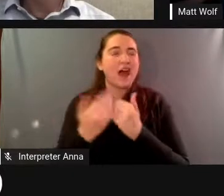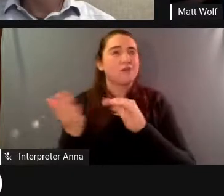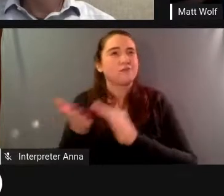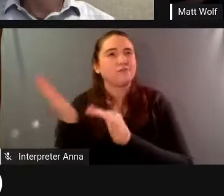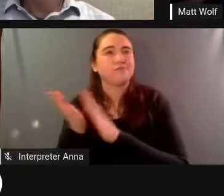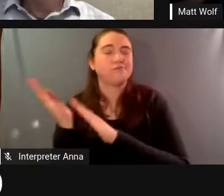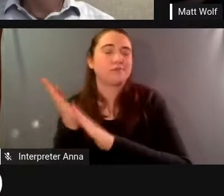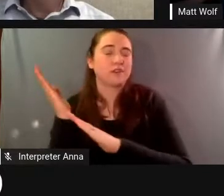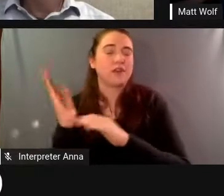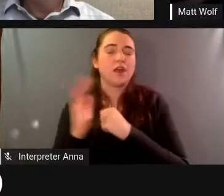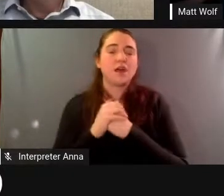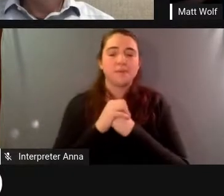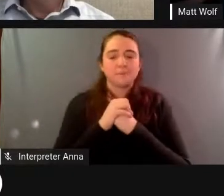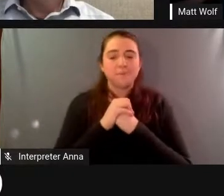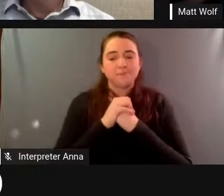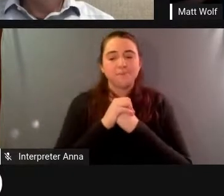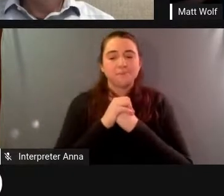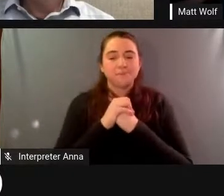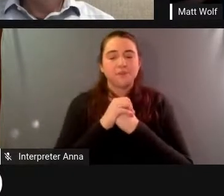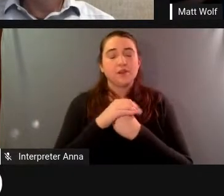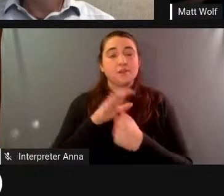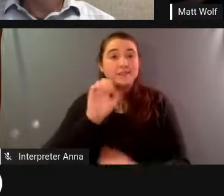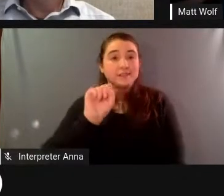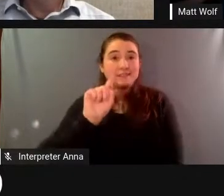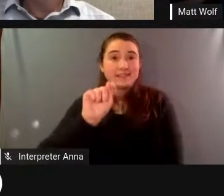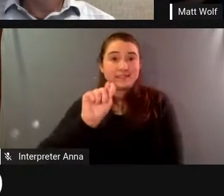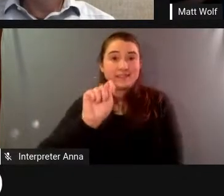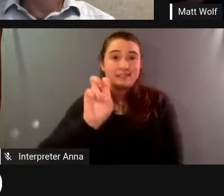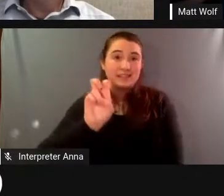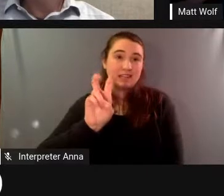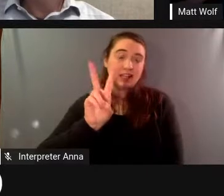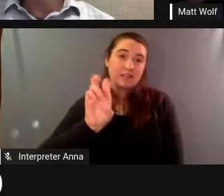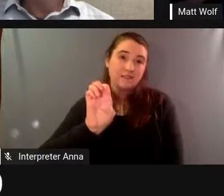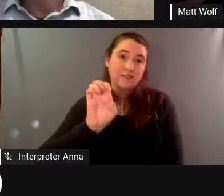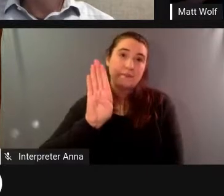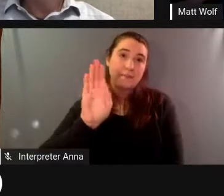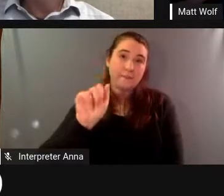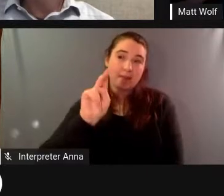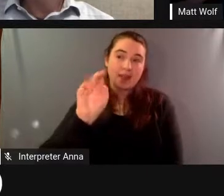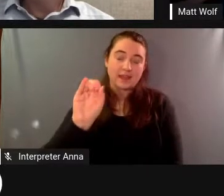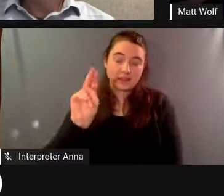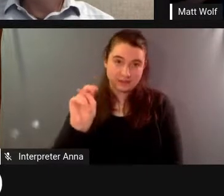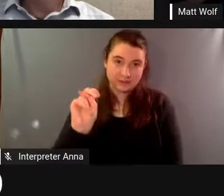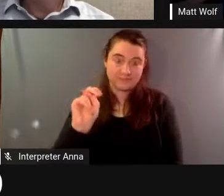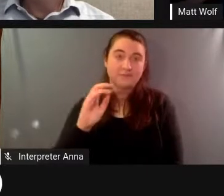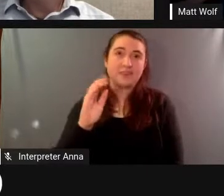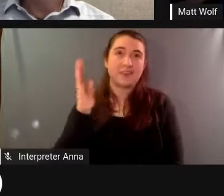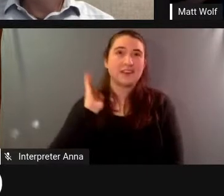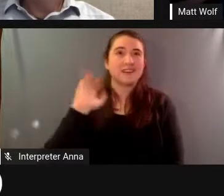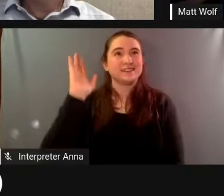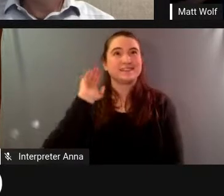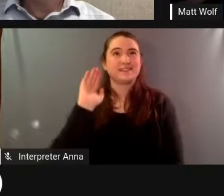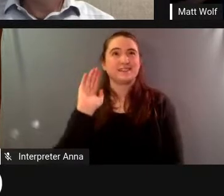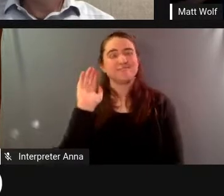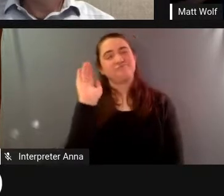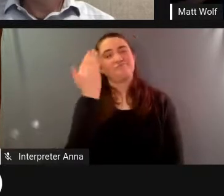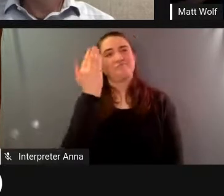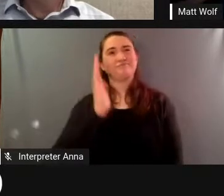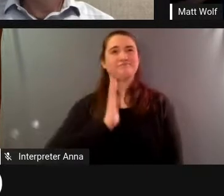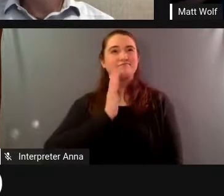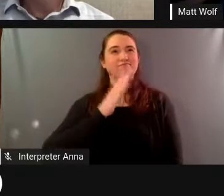but you know steve bannon was you know much more cosmetically appealing